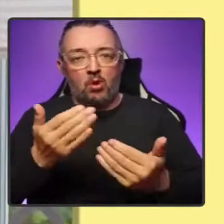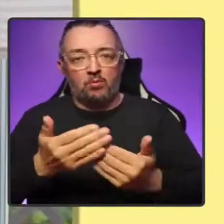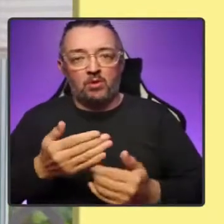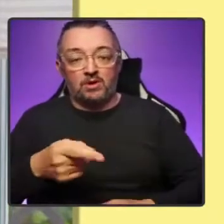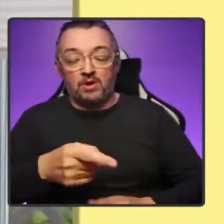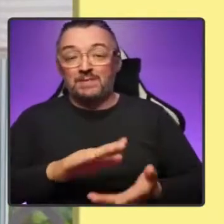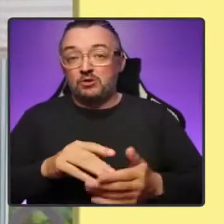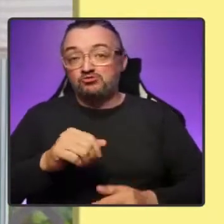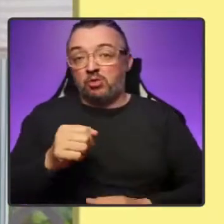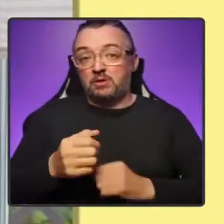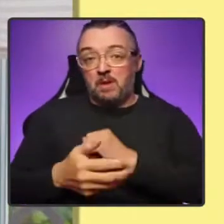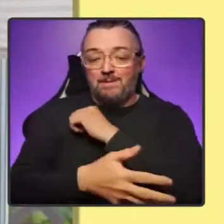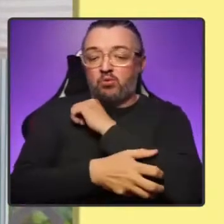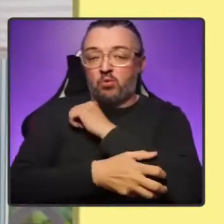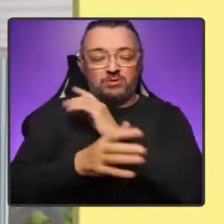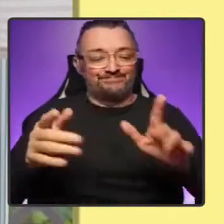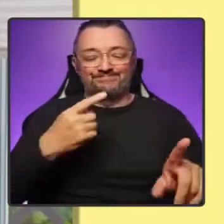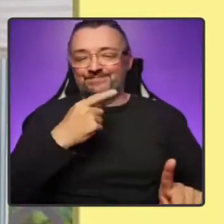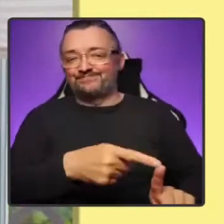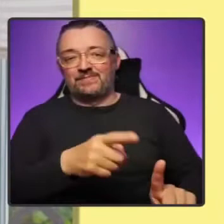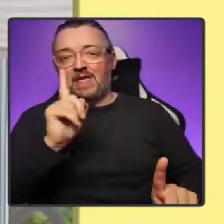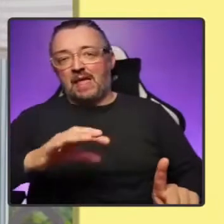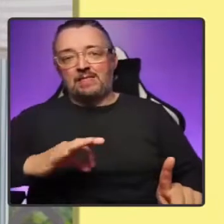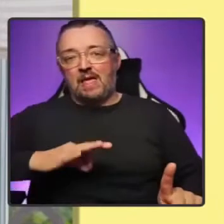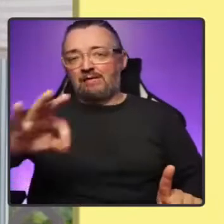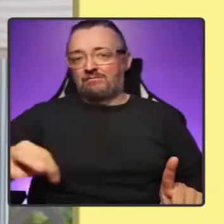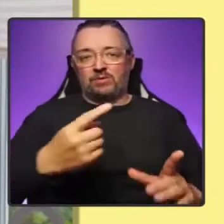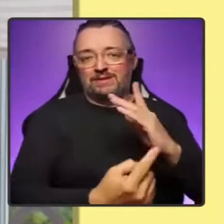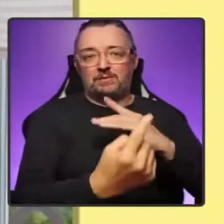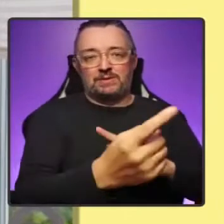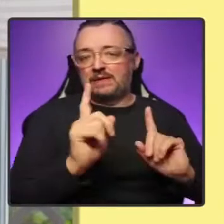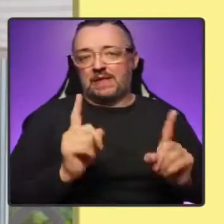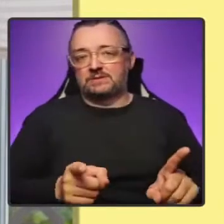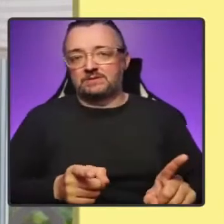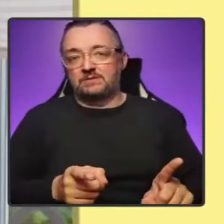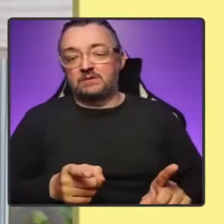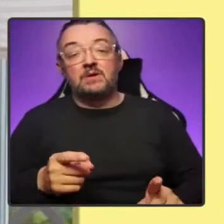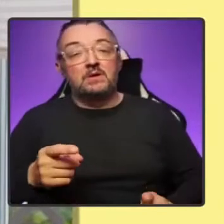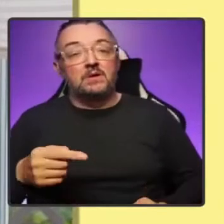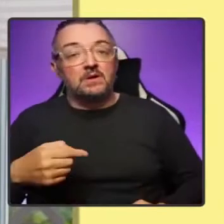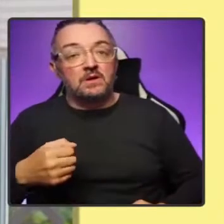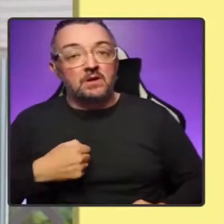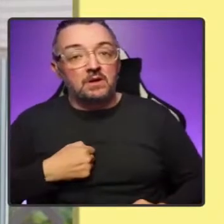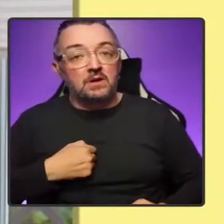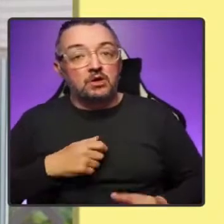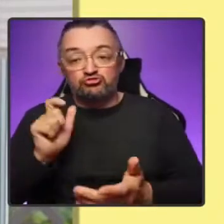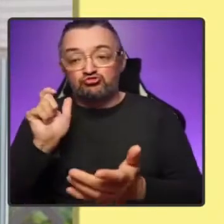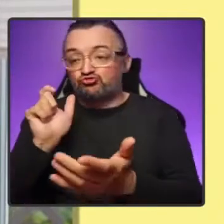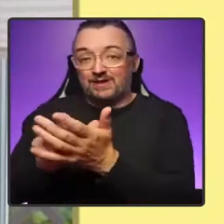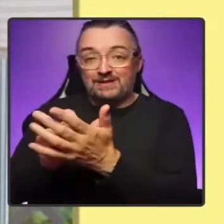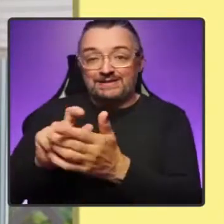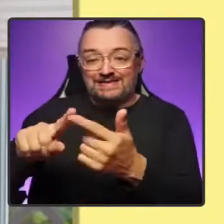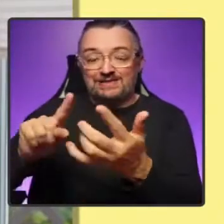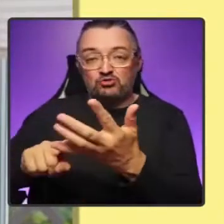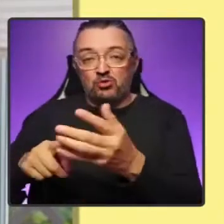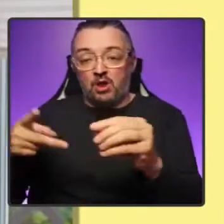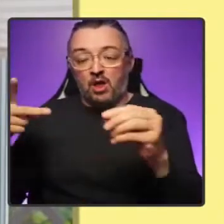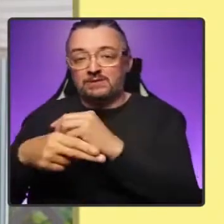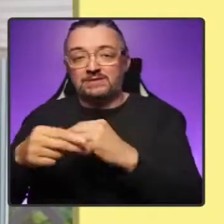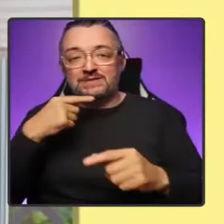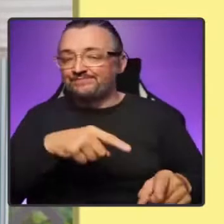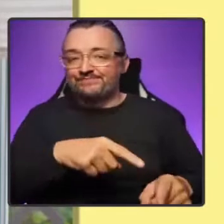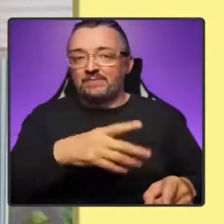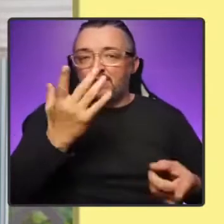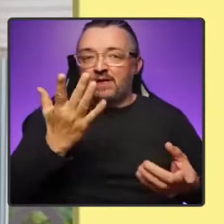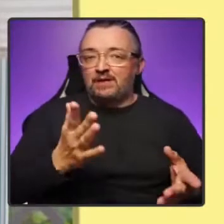say we can't afford to be independent. By cutting our trade with the EU, they'll say we are too dependent on the